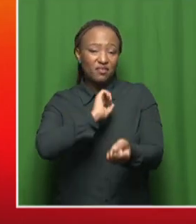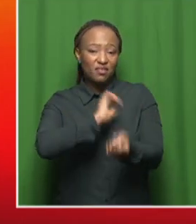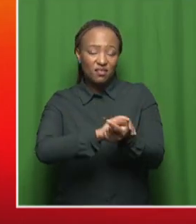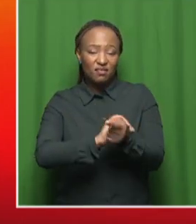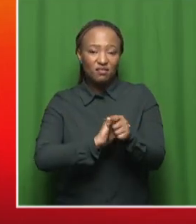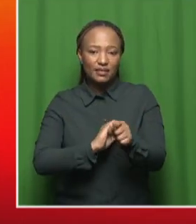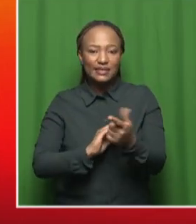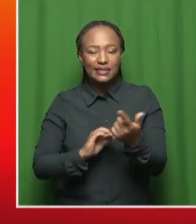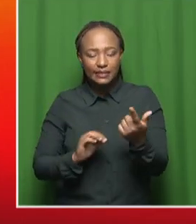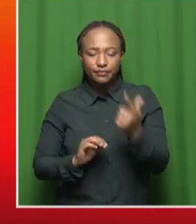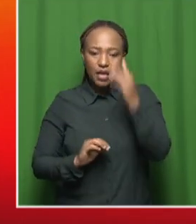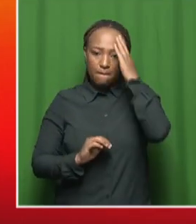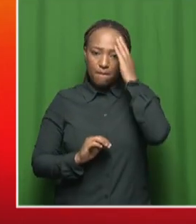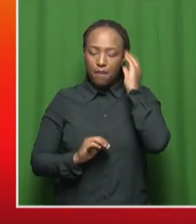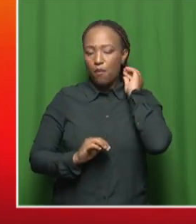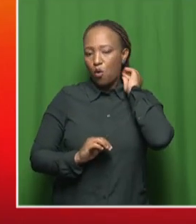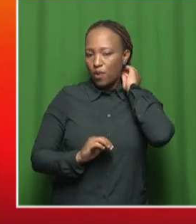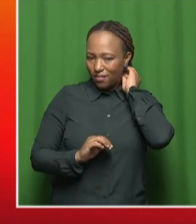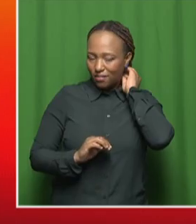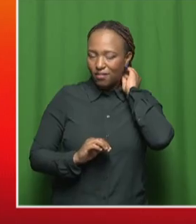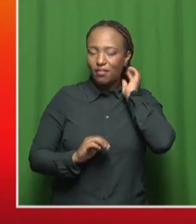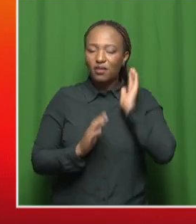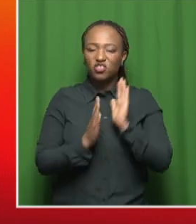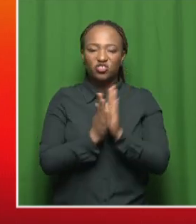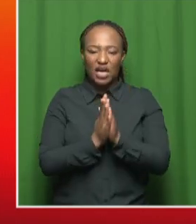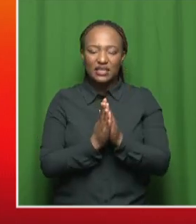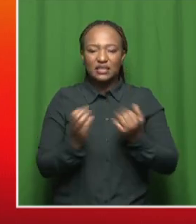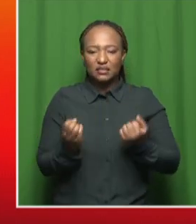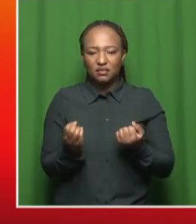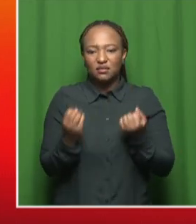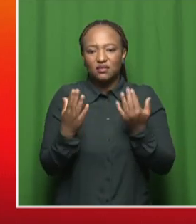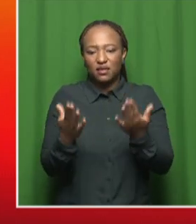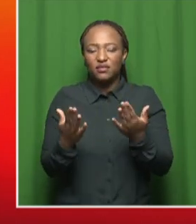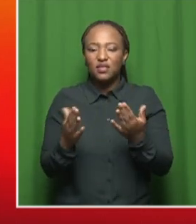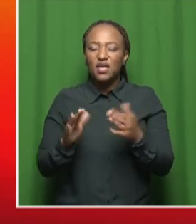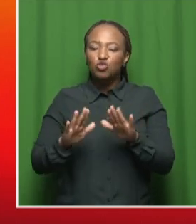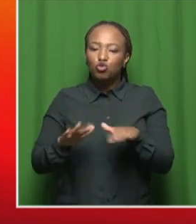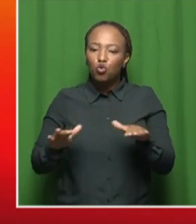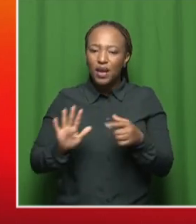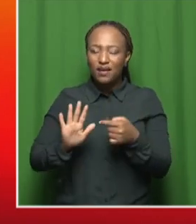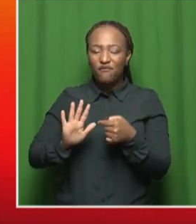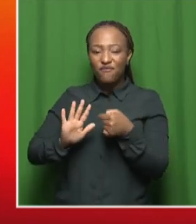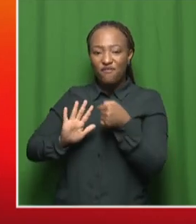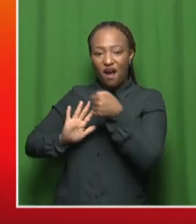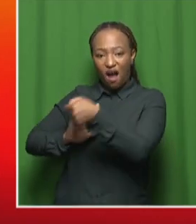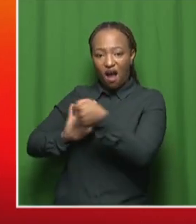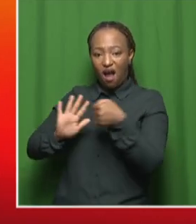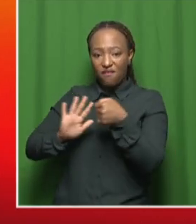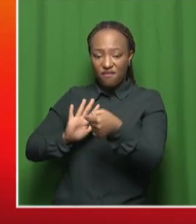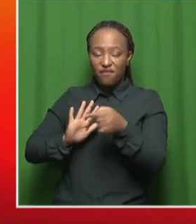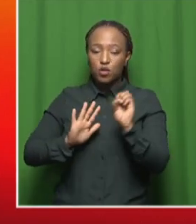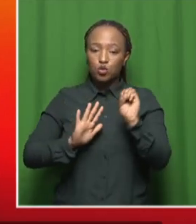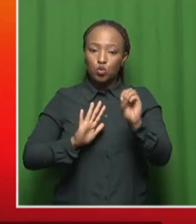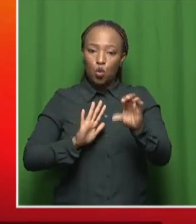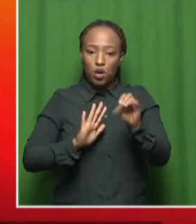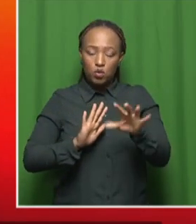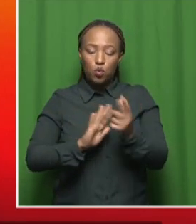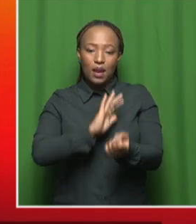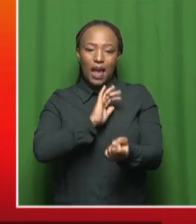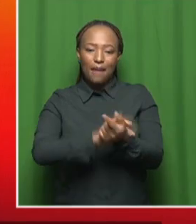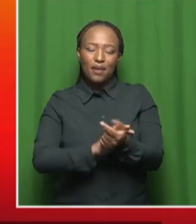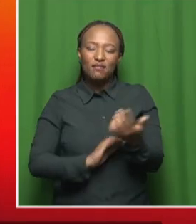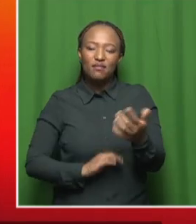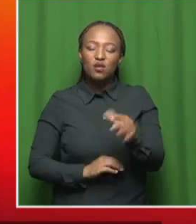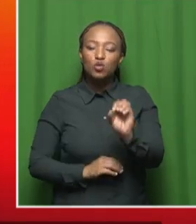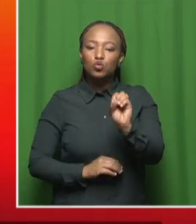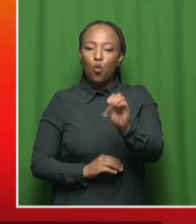well, it's a memorial service now of the five children who died from suspected food poisoning in Soweto is expected to take place in the Naledi